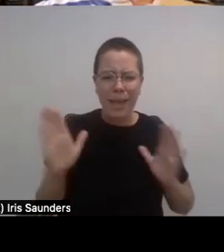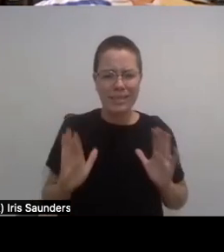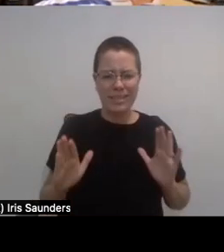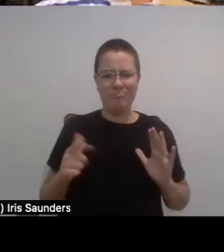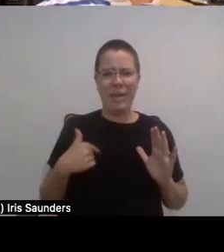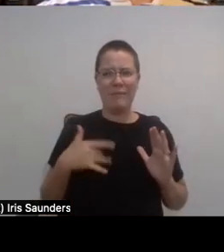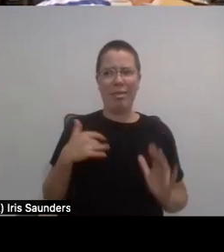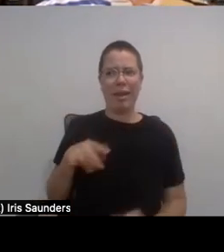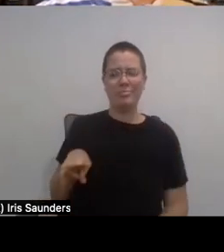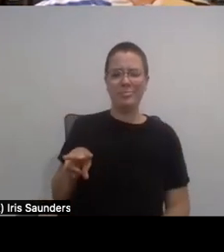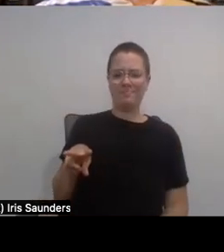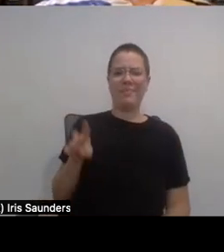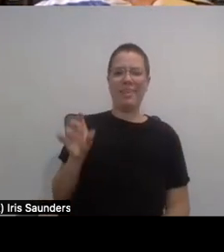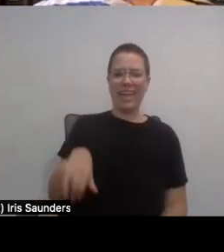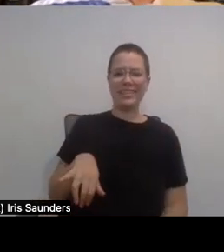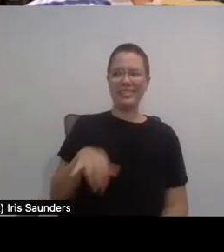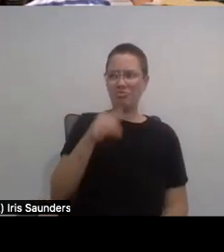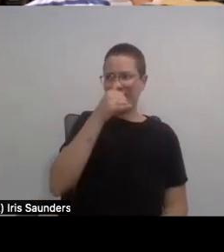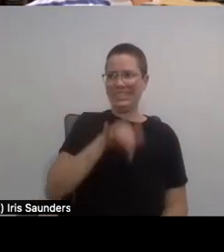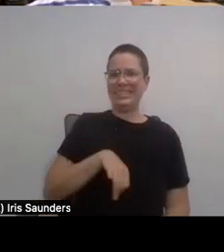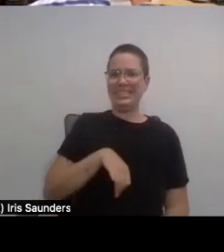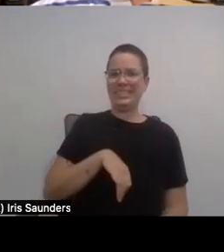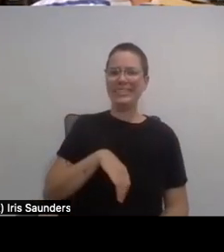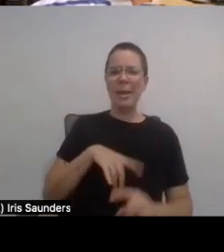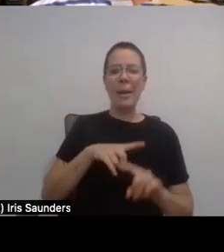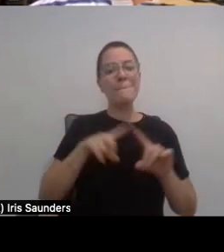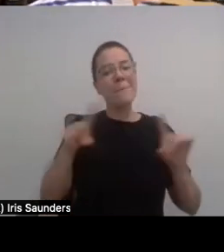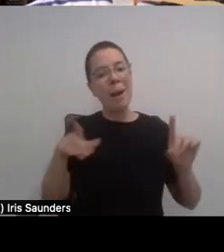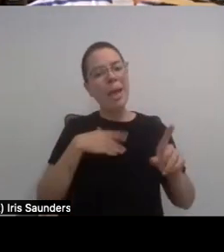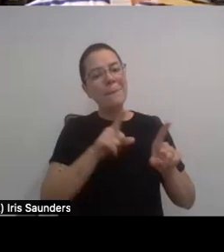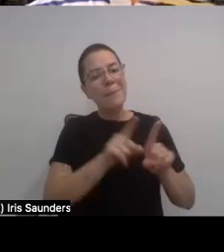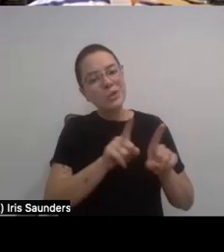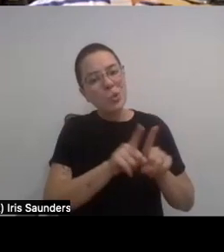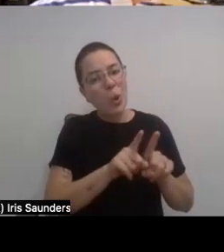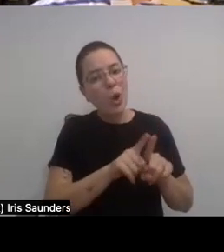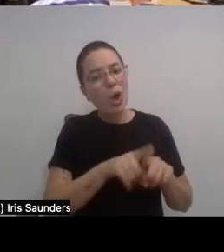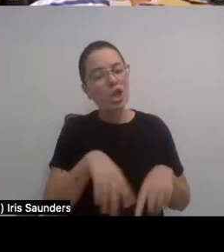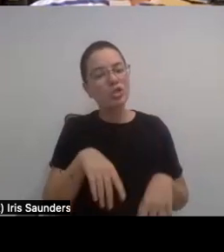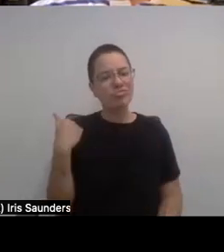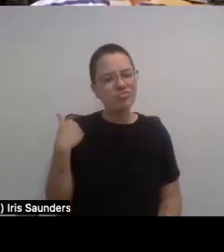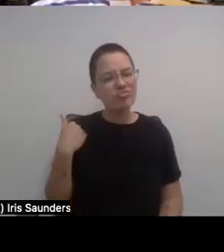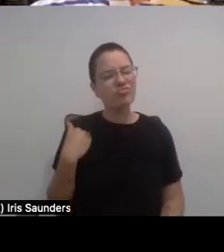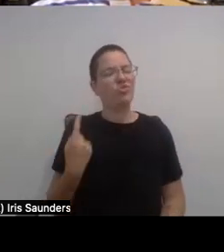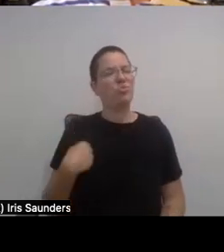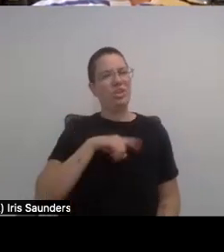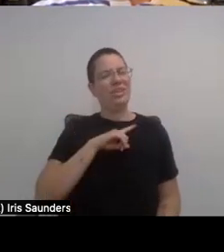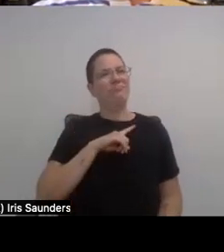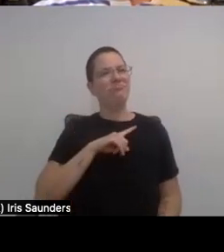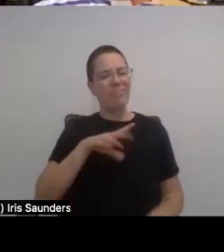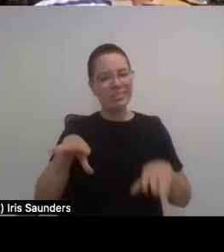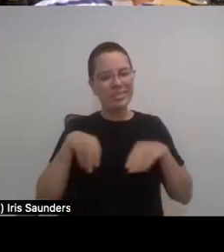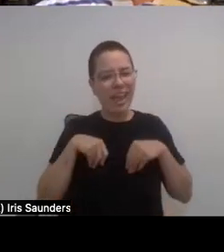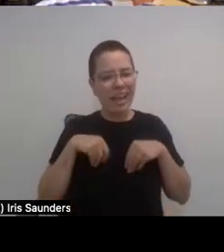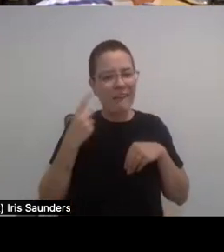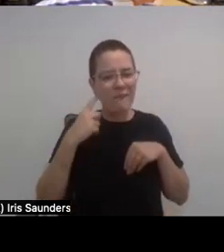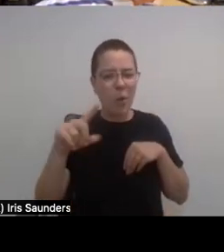the same time, a mentor of mine helped me realize that, you know, that we take things for granted. All of us do,